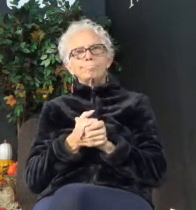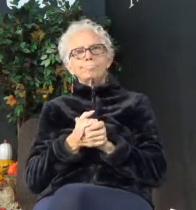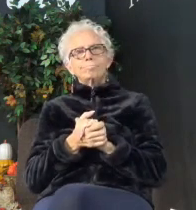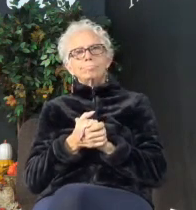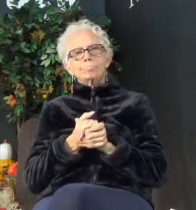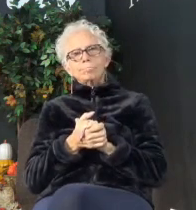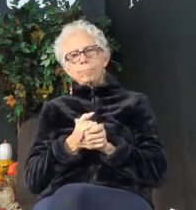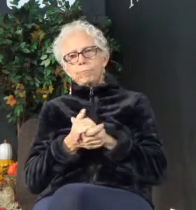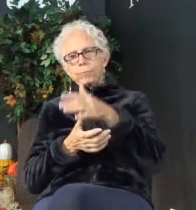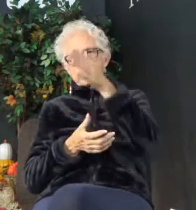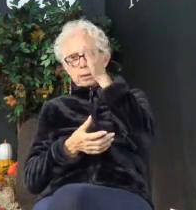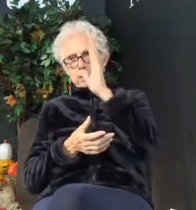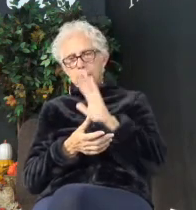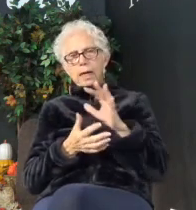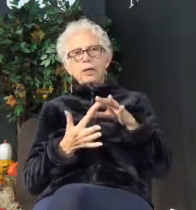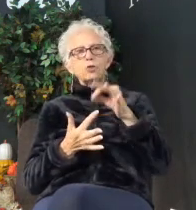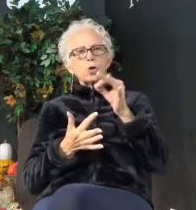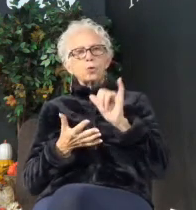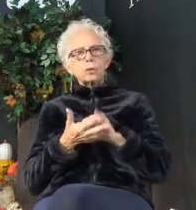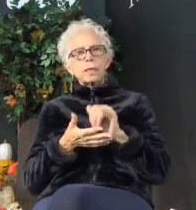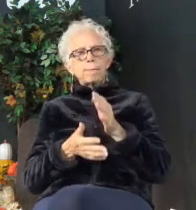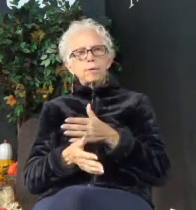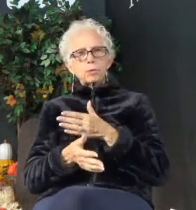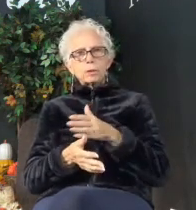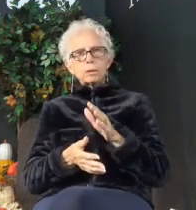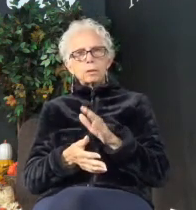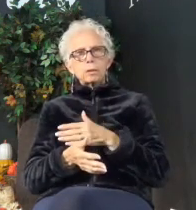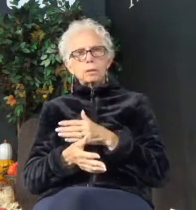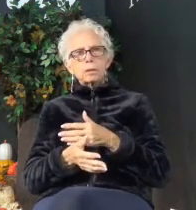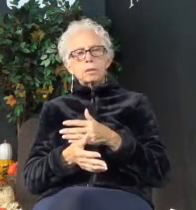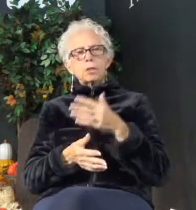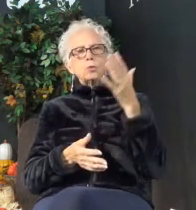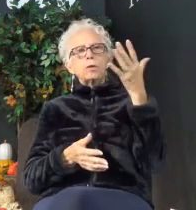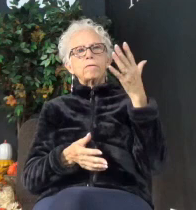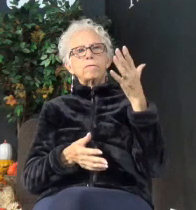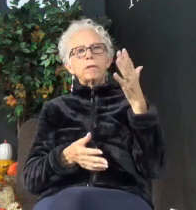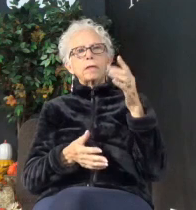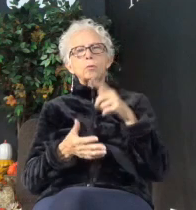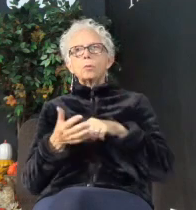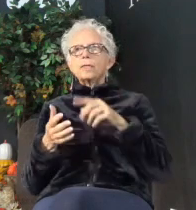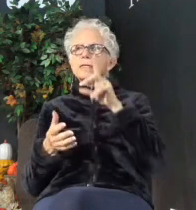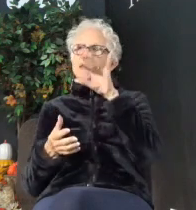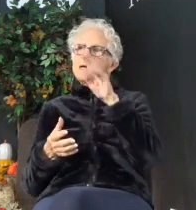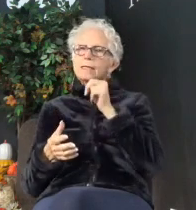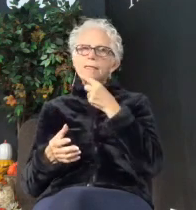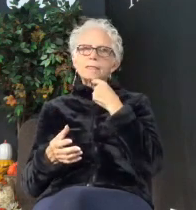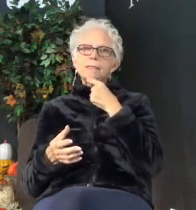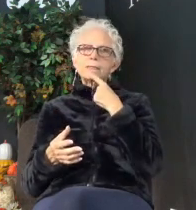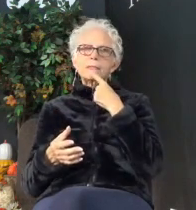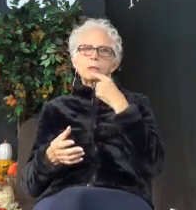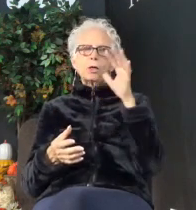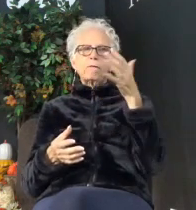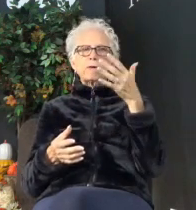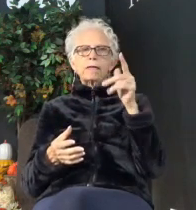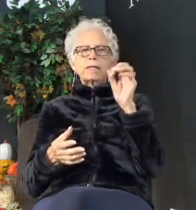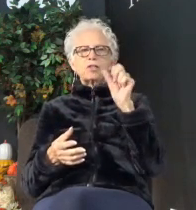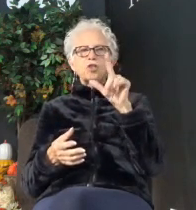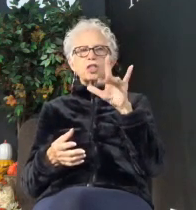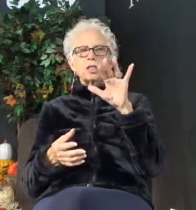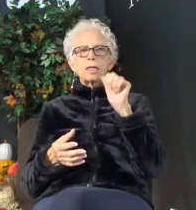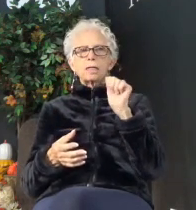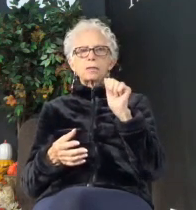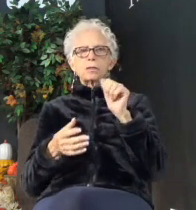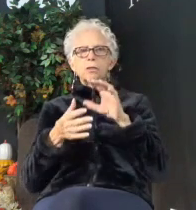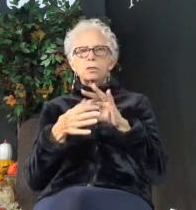chose that music just to reflect what Don said and to reflect Angela's story. So Angela, when you